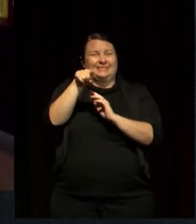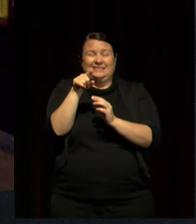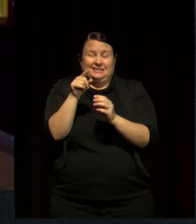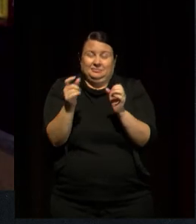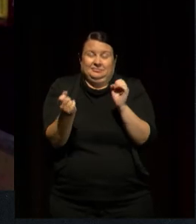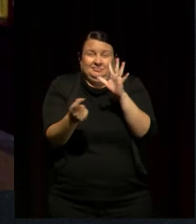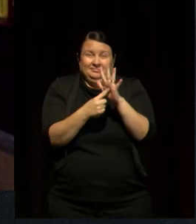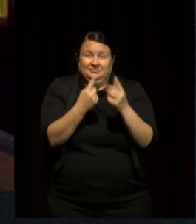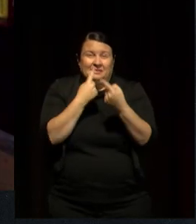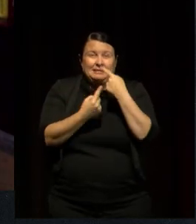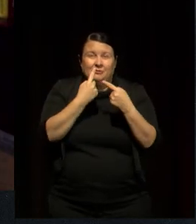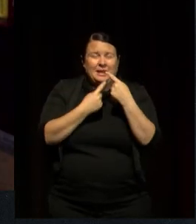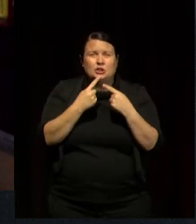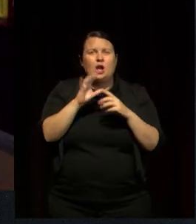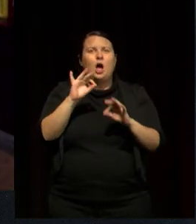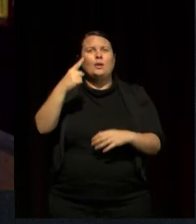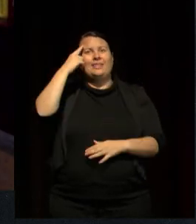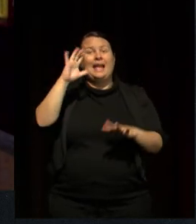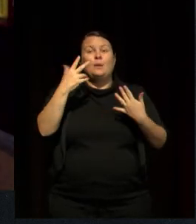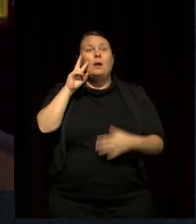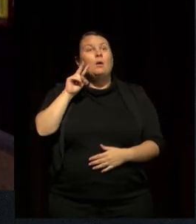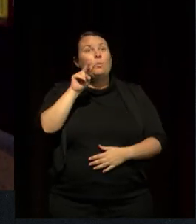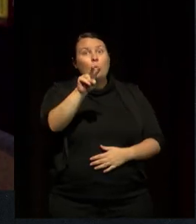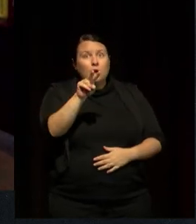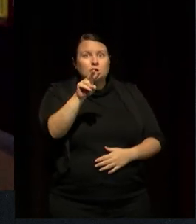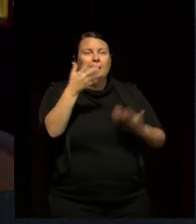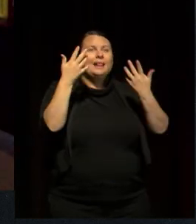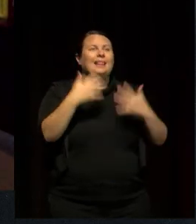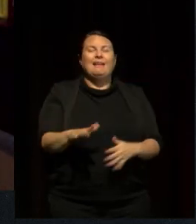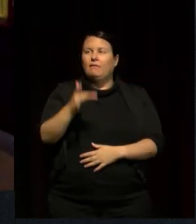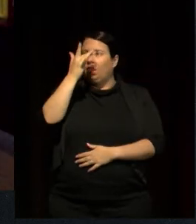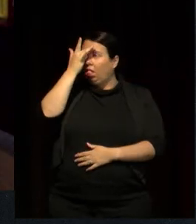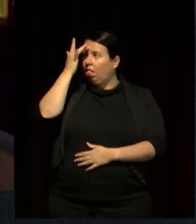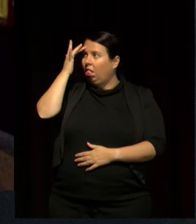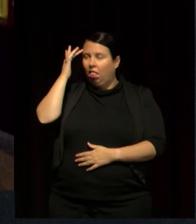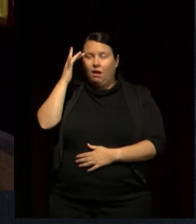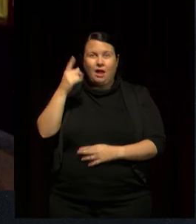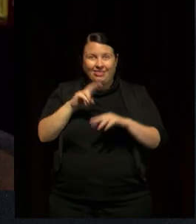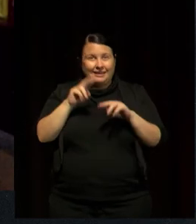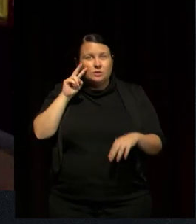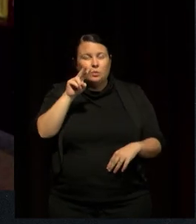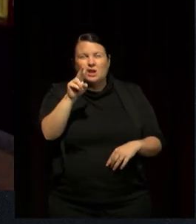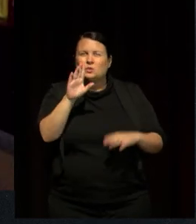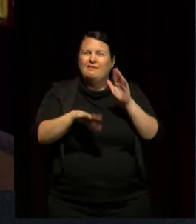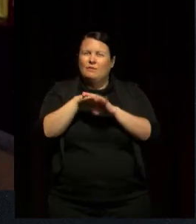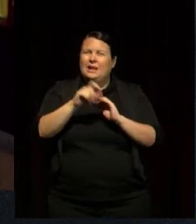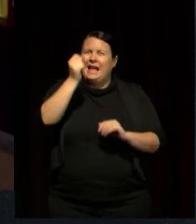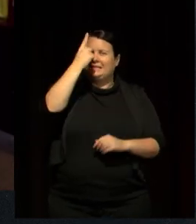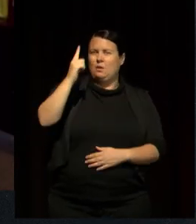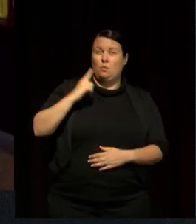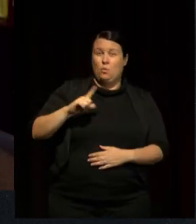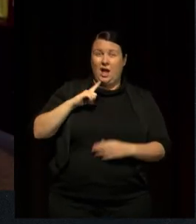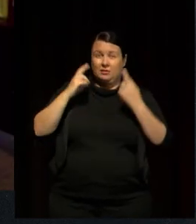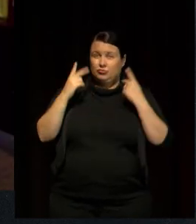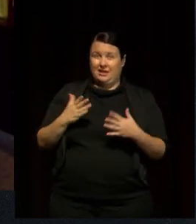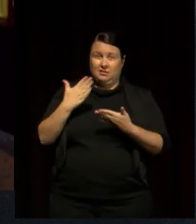anybody could come away from that film not having a much greater sense of why she is a spectacular human